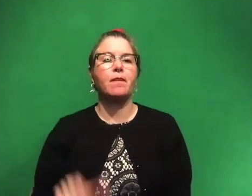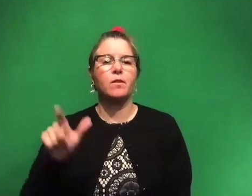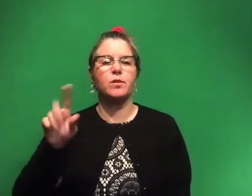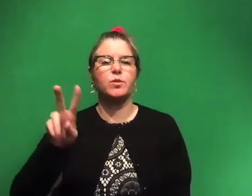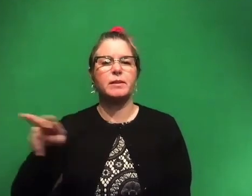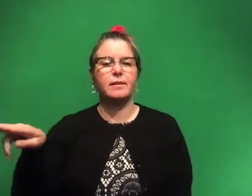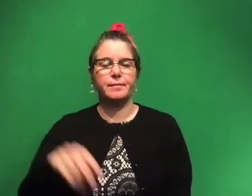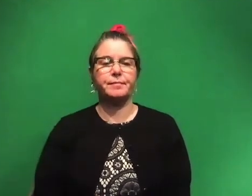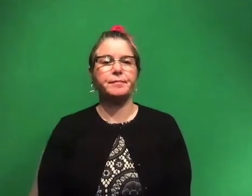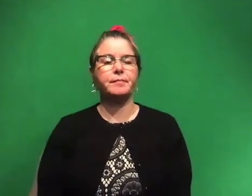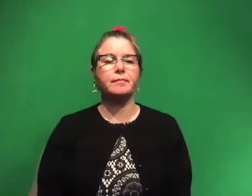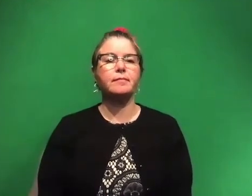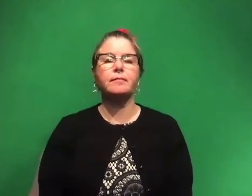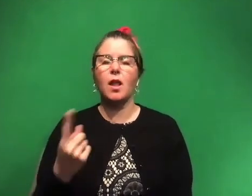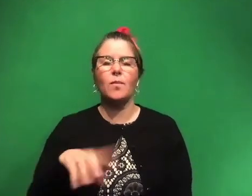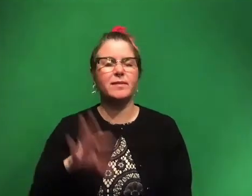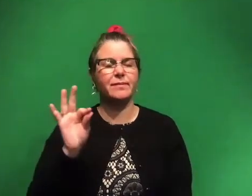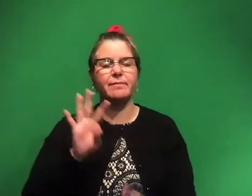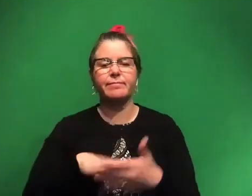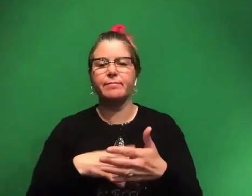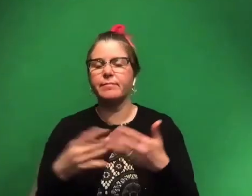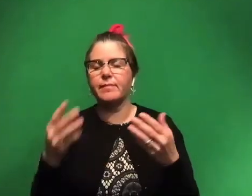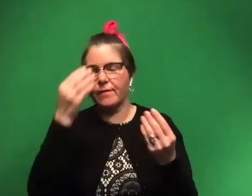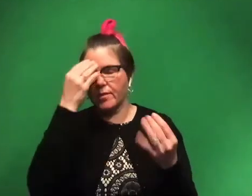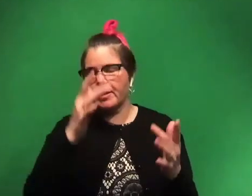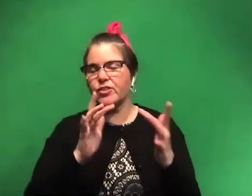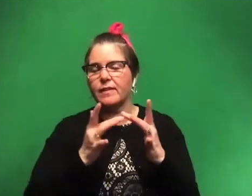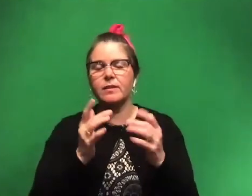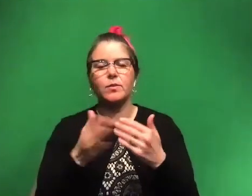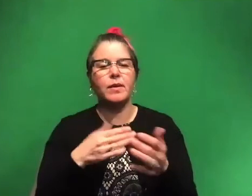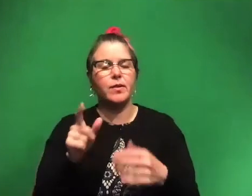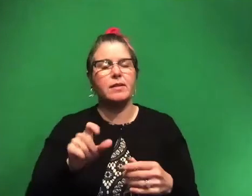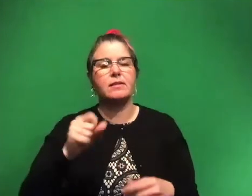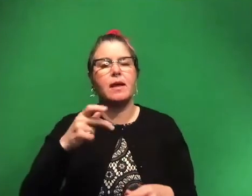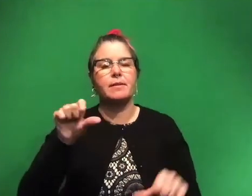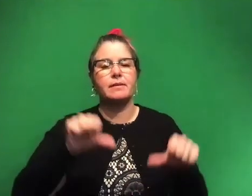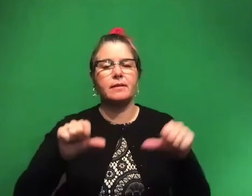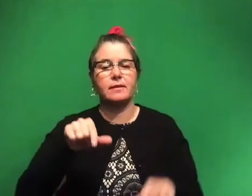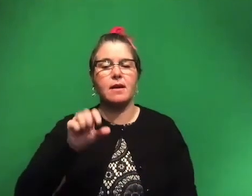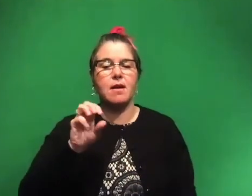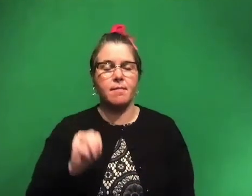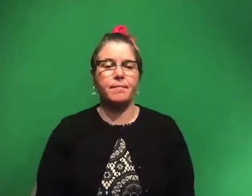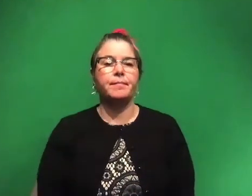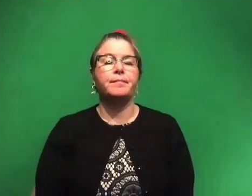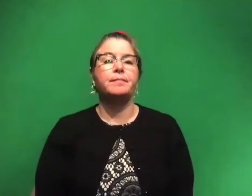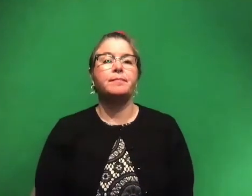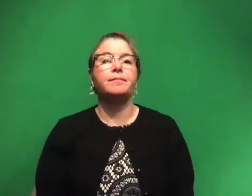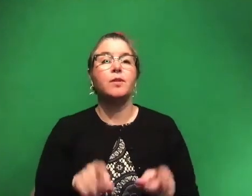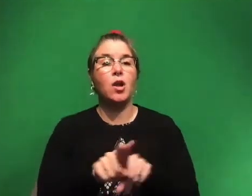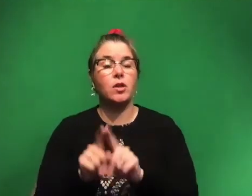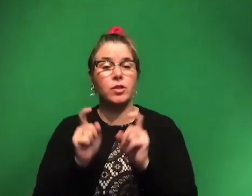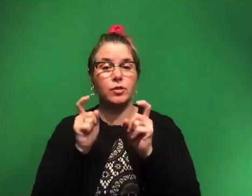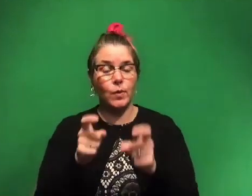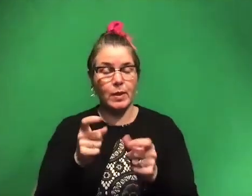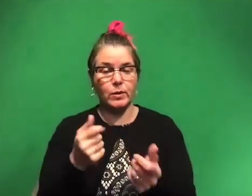Um, you can always find all that sort of information, all links, whatever you need at skypeascientist.com. You can also donate to